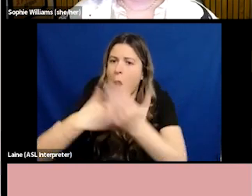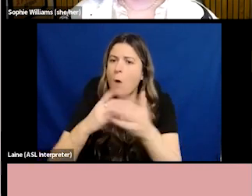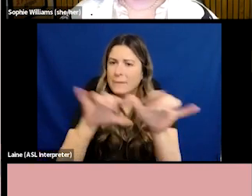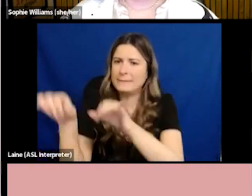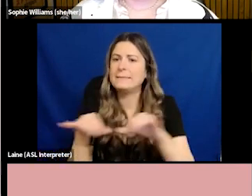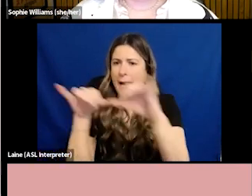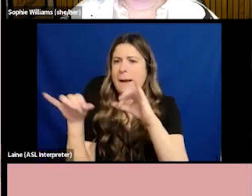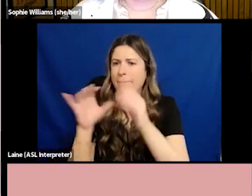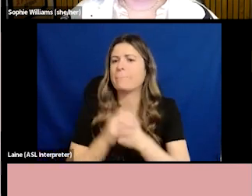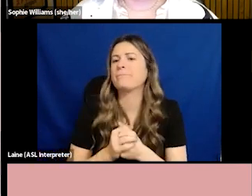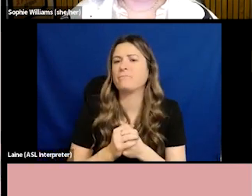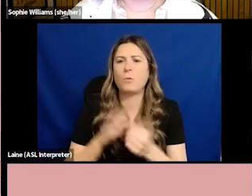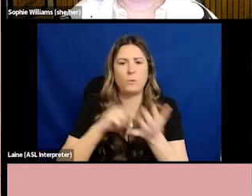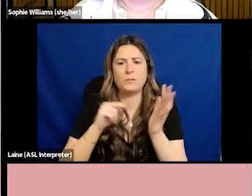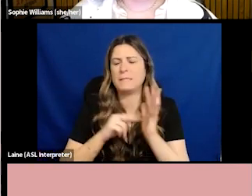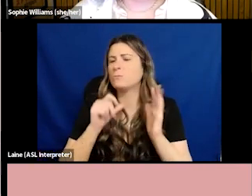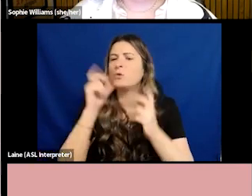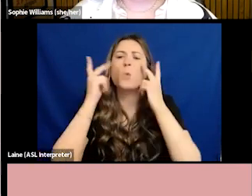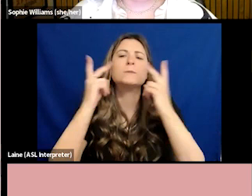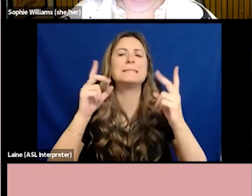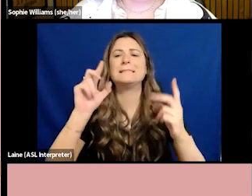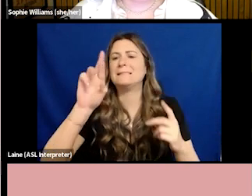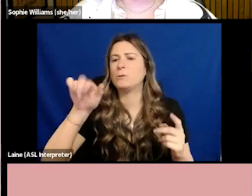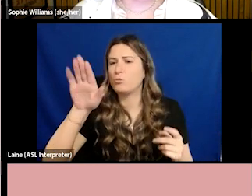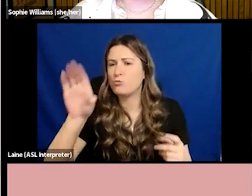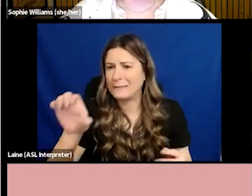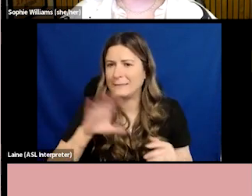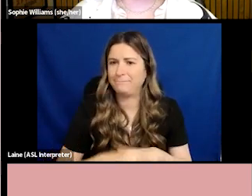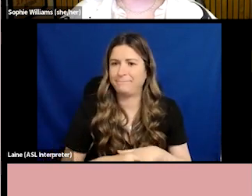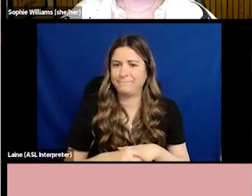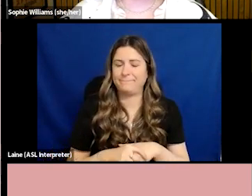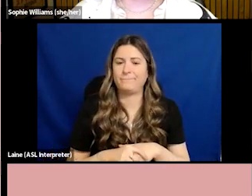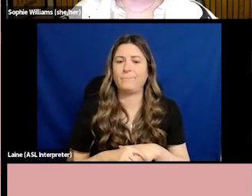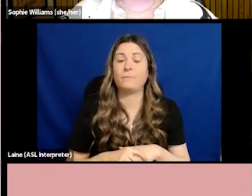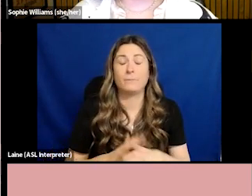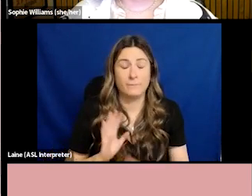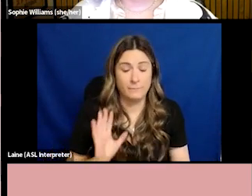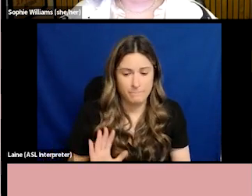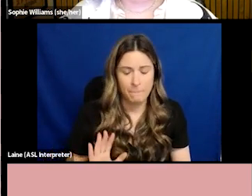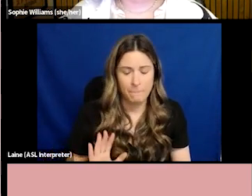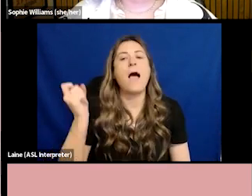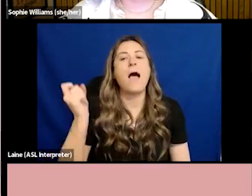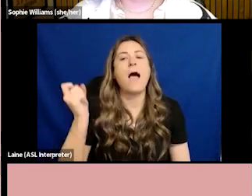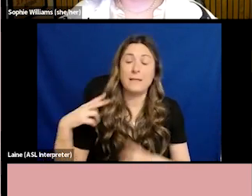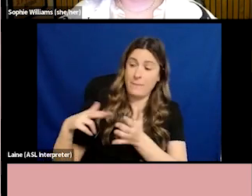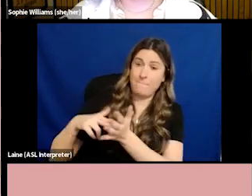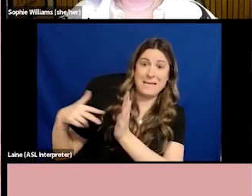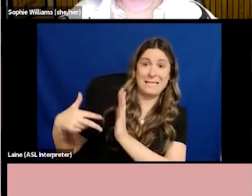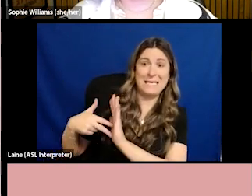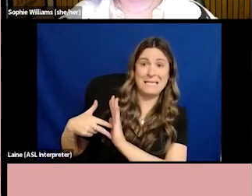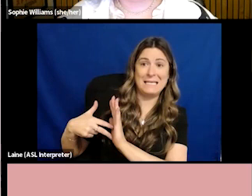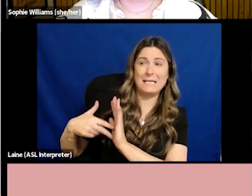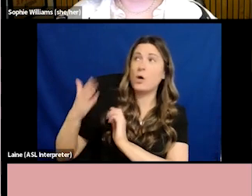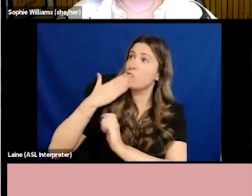recognize that's well intentioned, it is absolutely not the way forwards. In the same way that we don't best